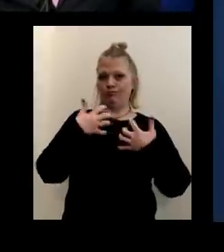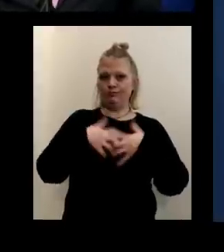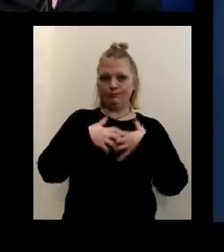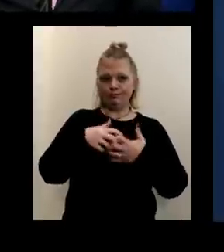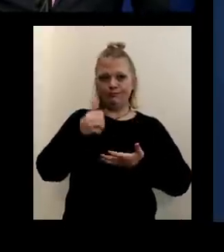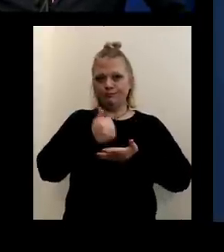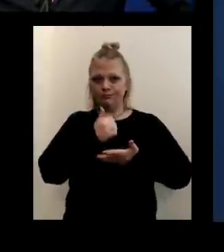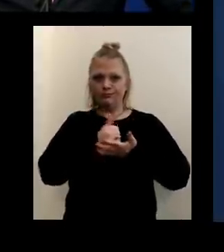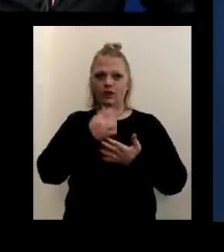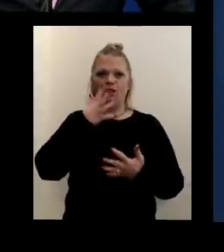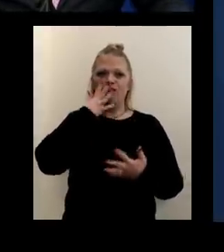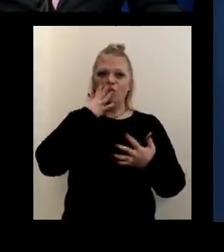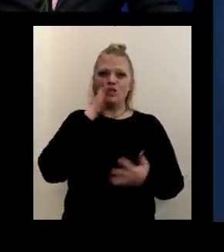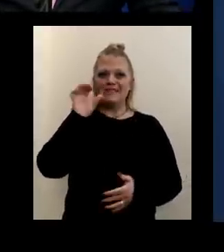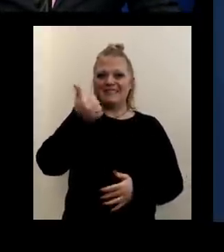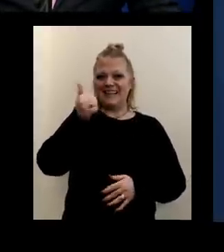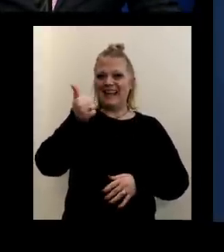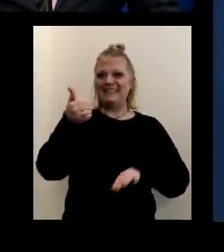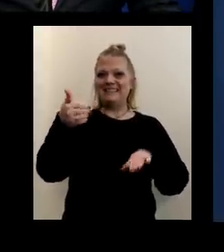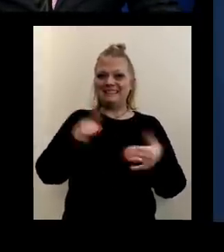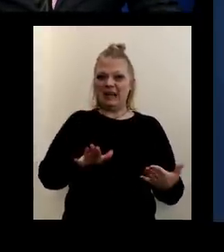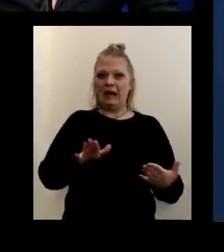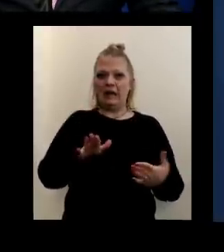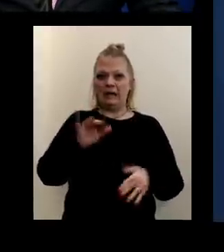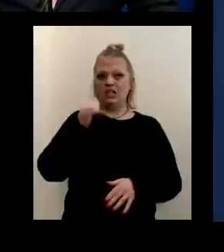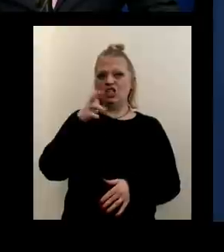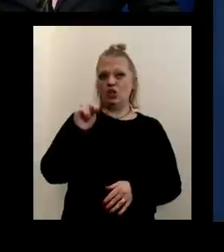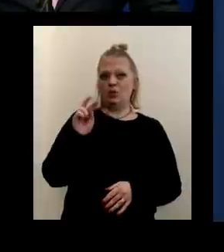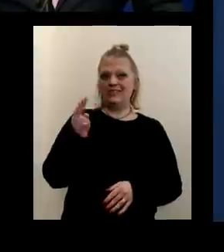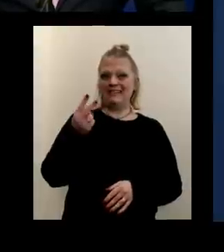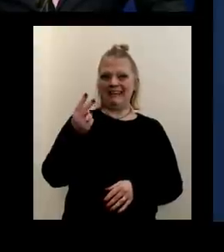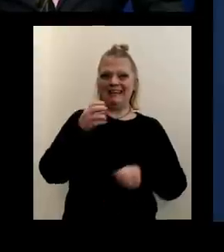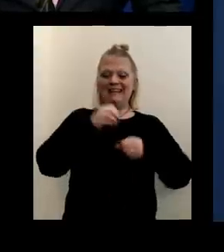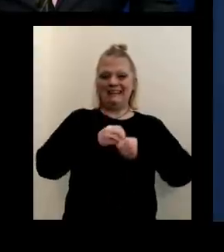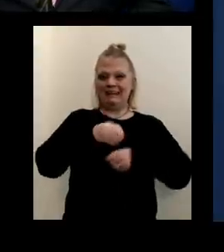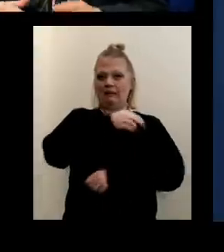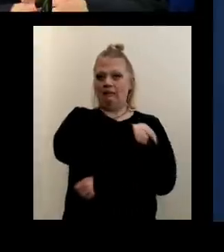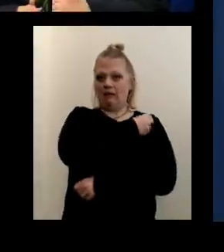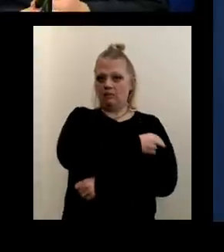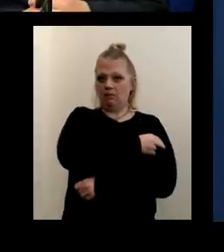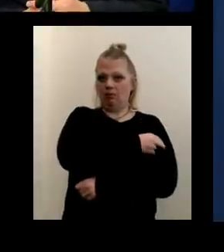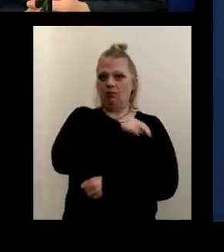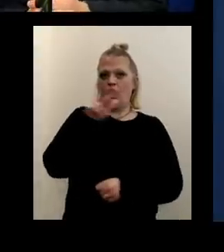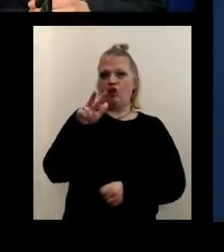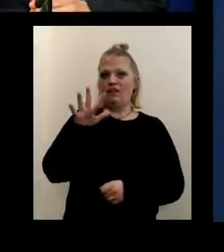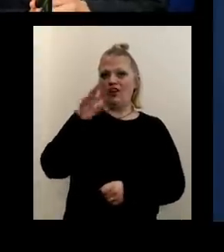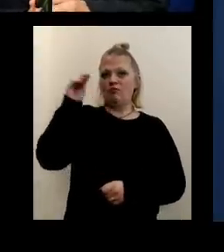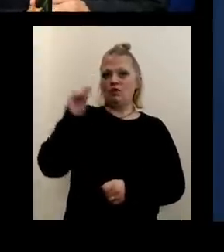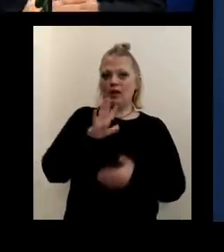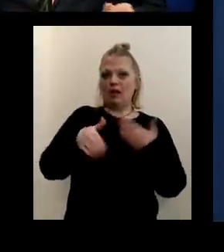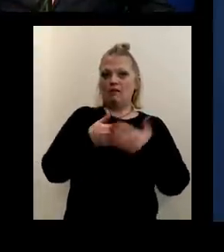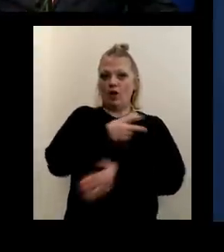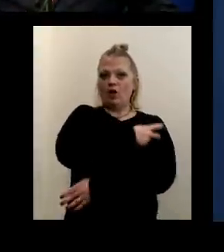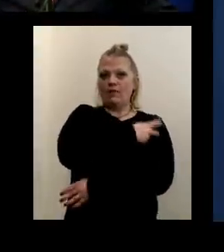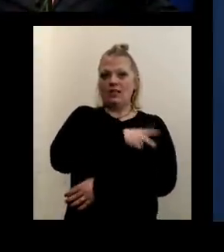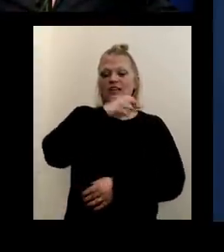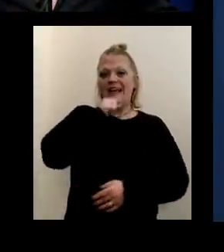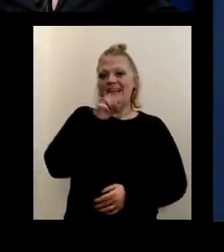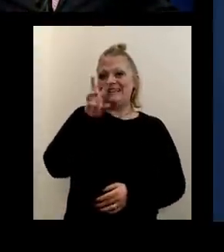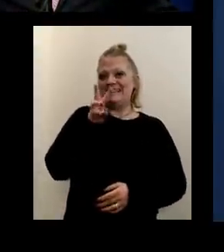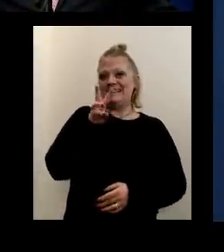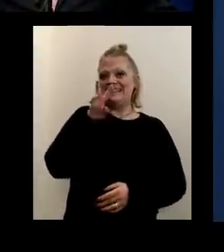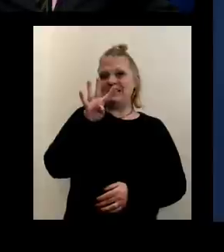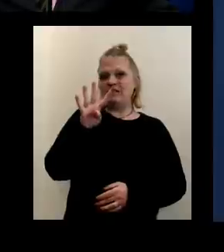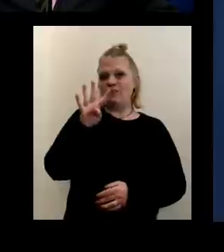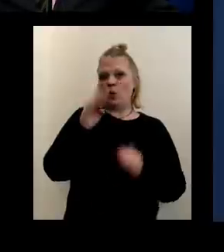Unfortunately, 10 died on January 2nd in the hospital, and 35% of all patients were age 64